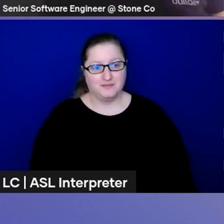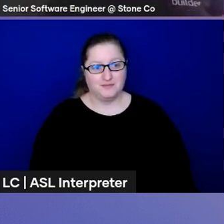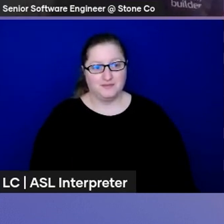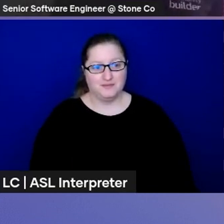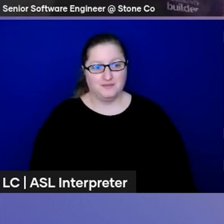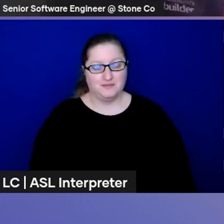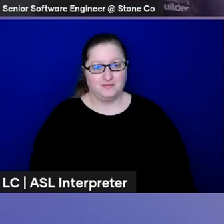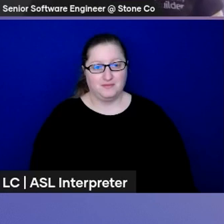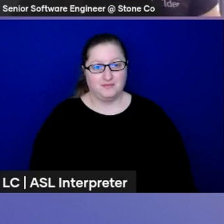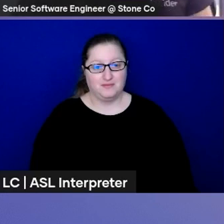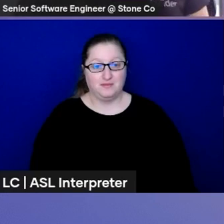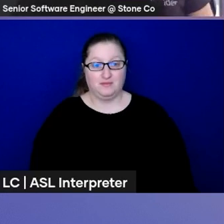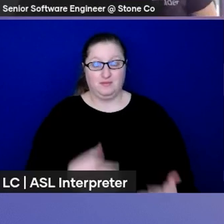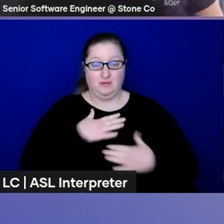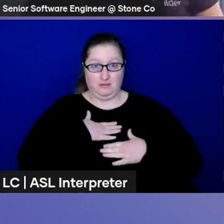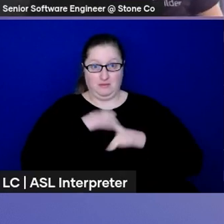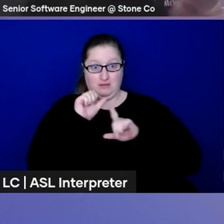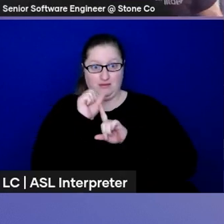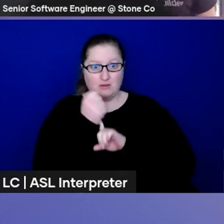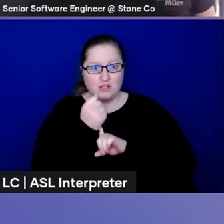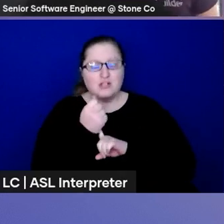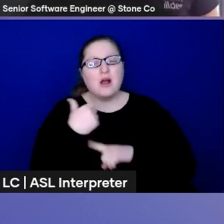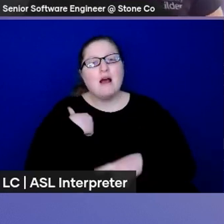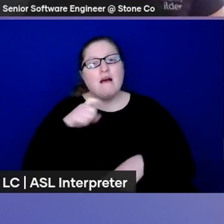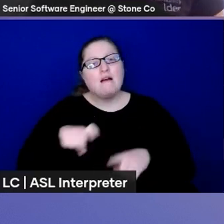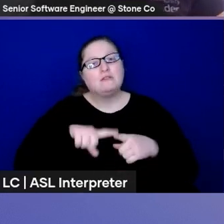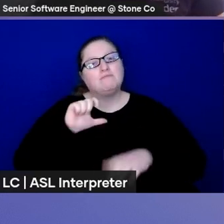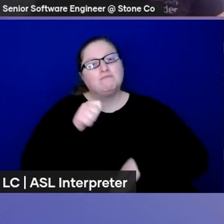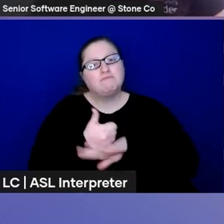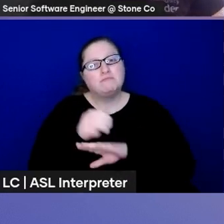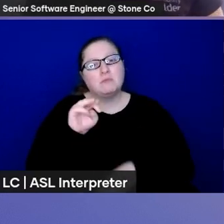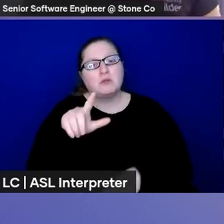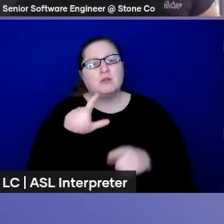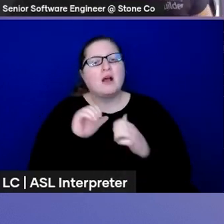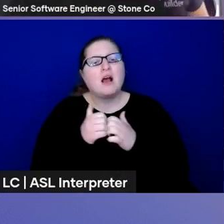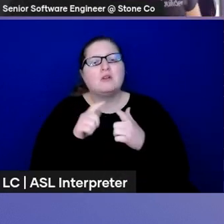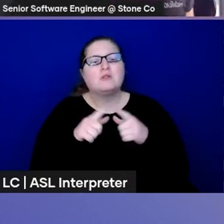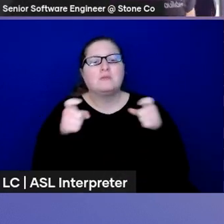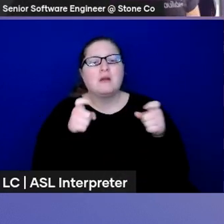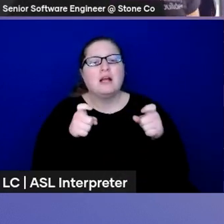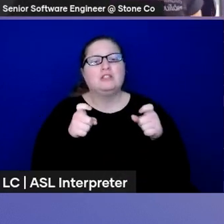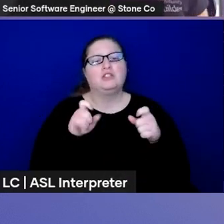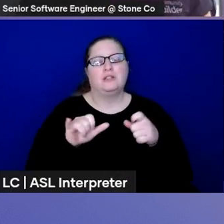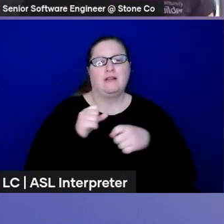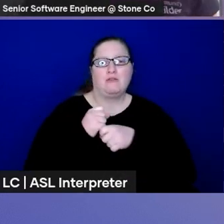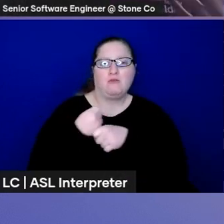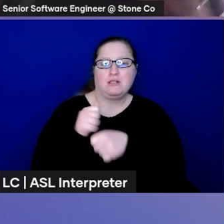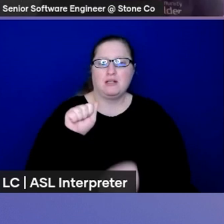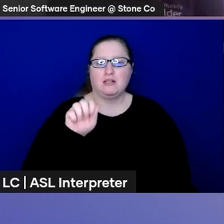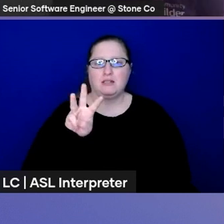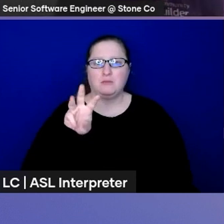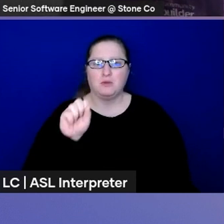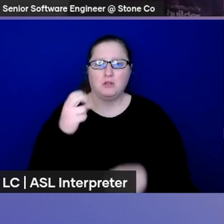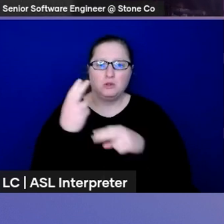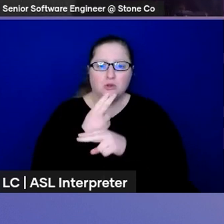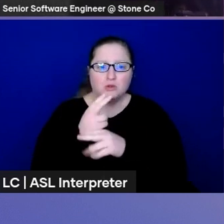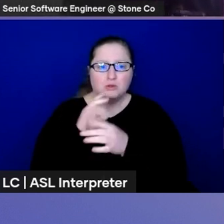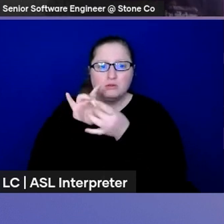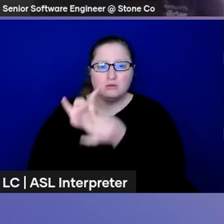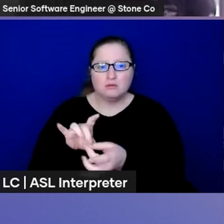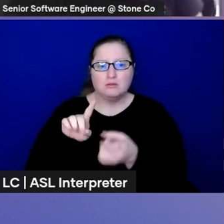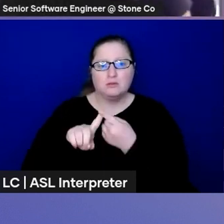In my case, I felt the need to create a module to manage the creation of AWS users related to the GitHub actions